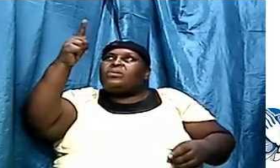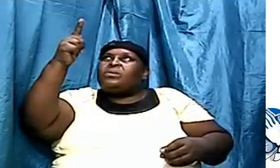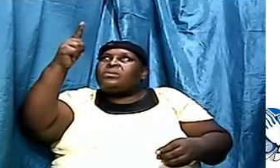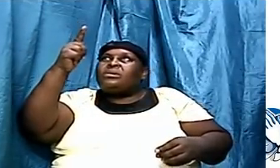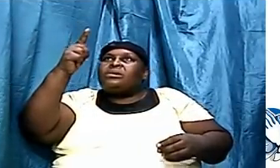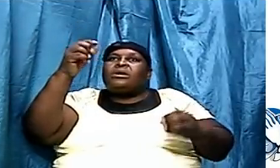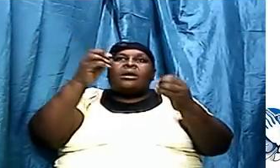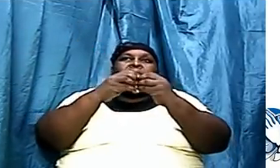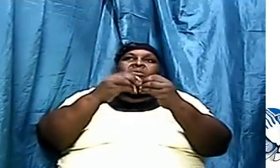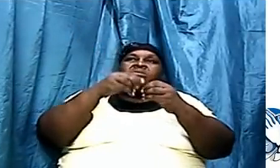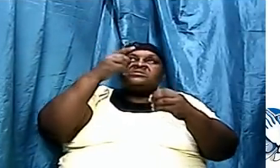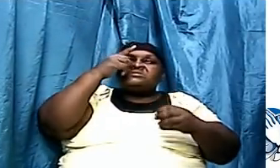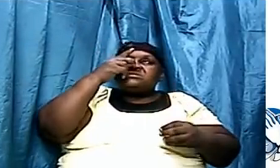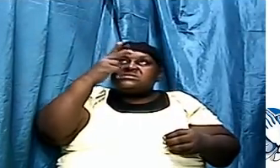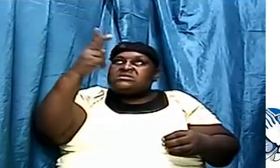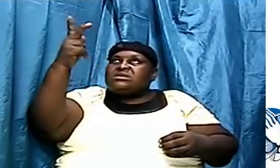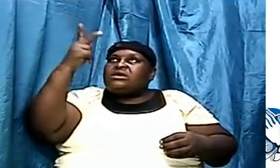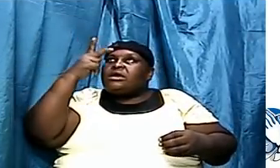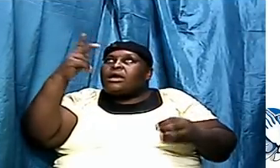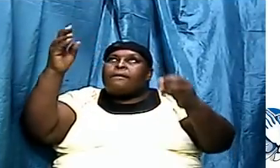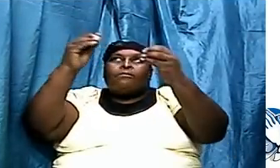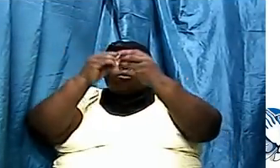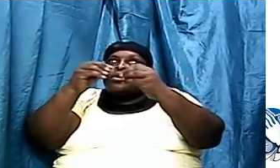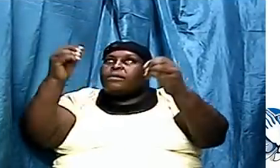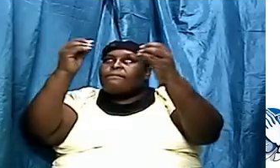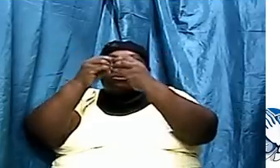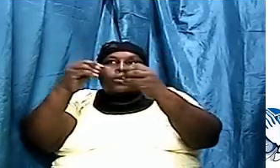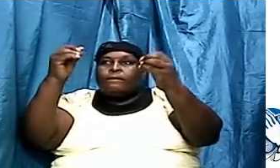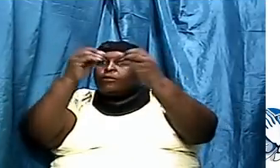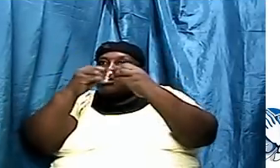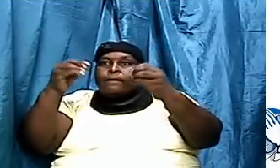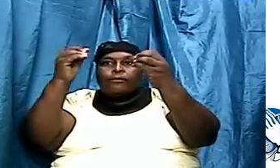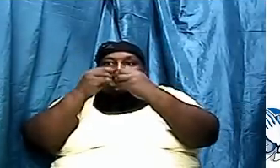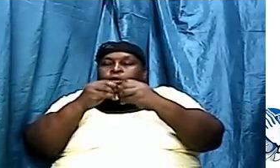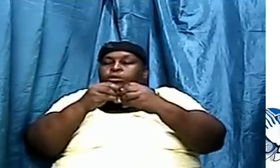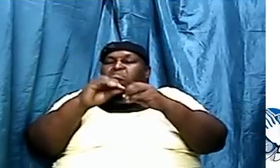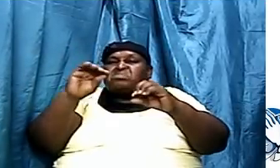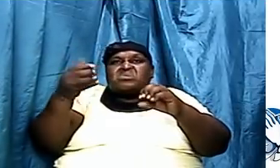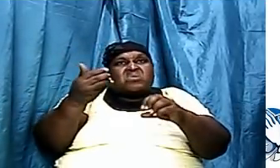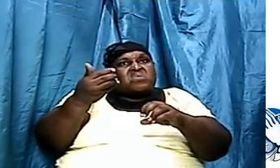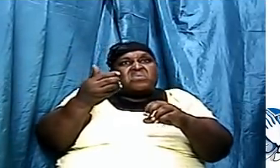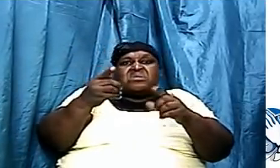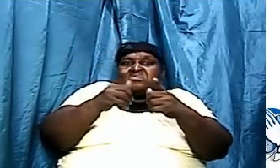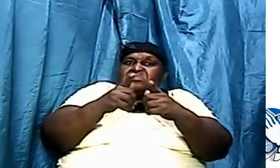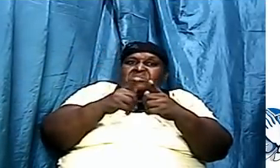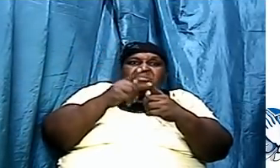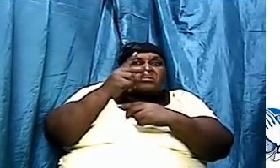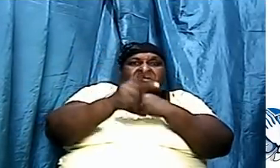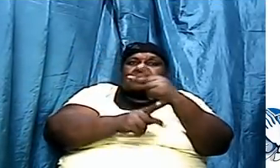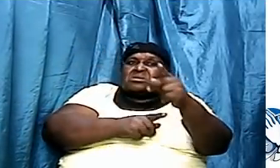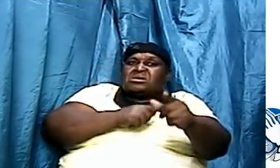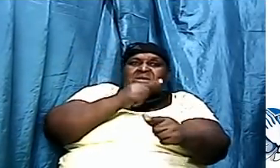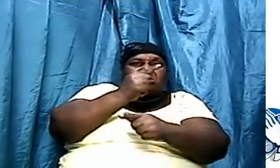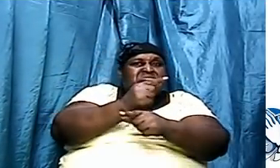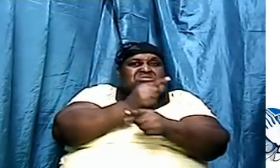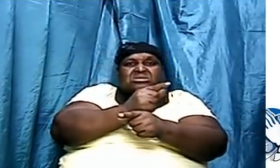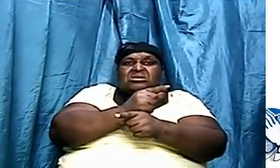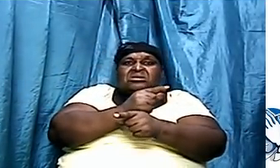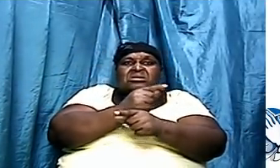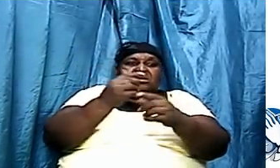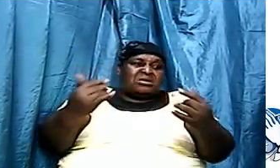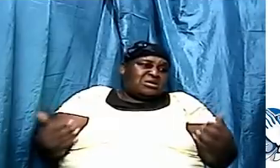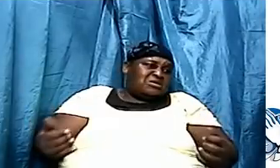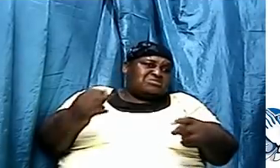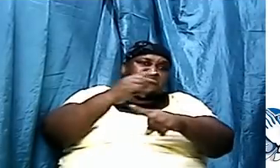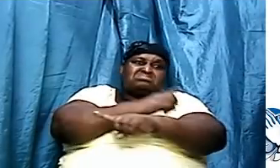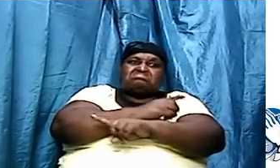we more at one point in time they looked at the sea our little galaxy the Milky Way and today people have to say that the Milky